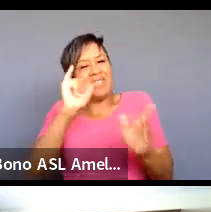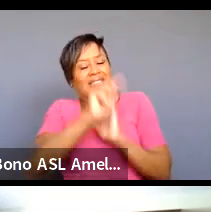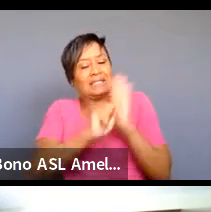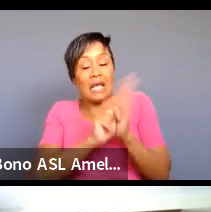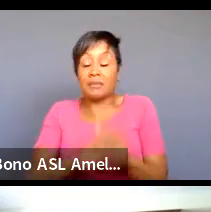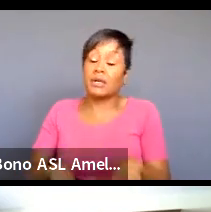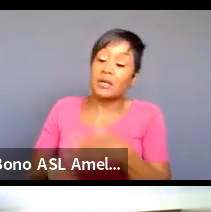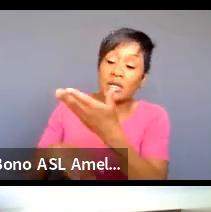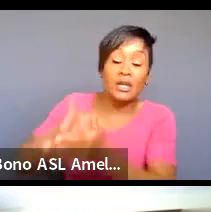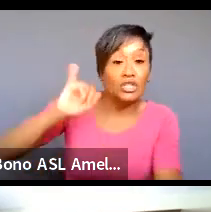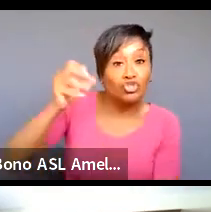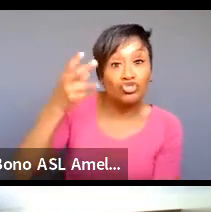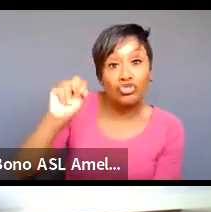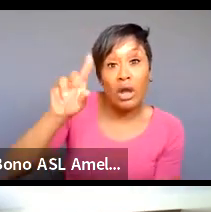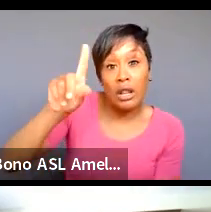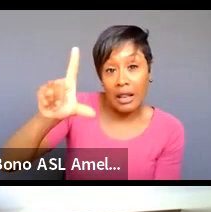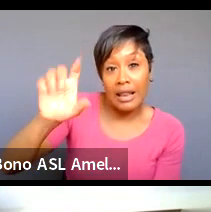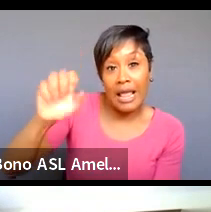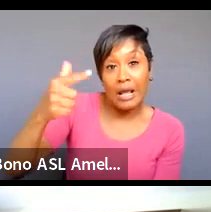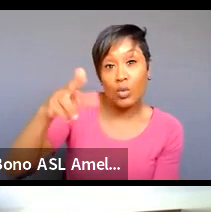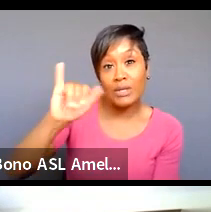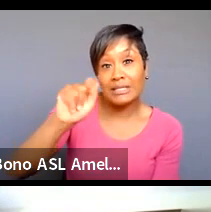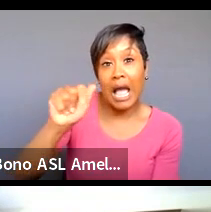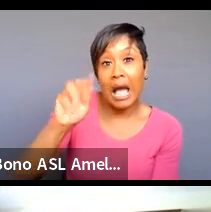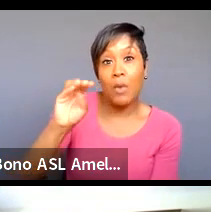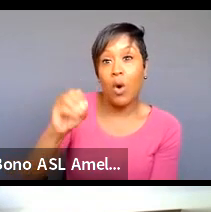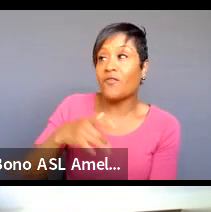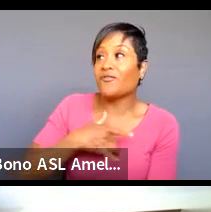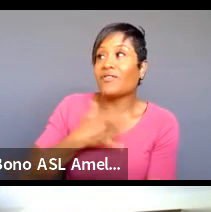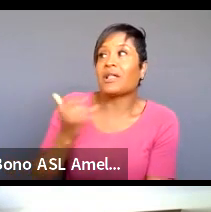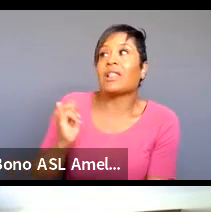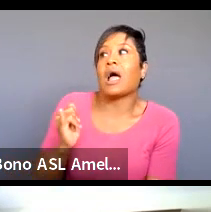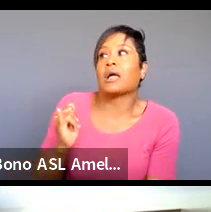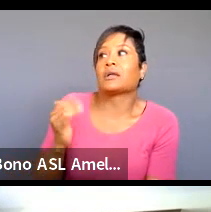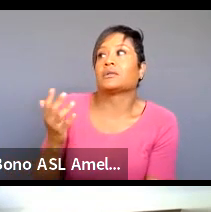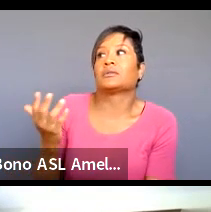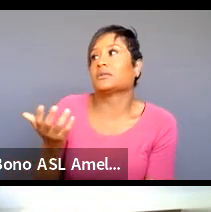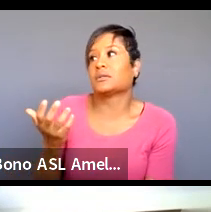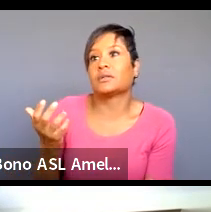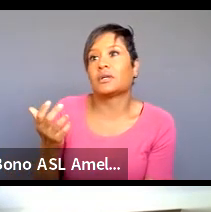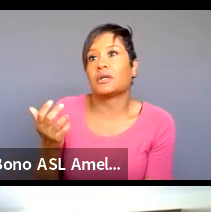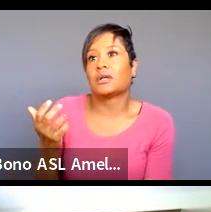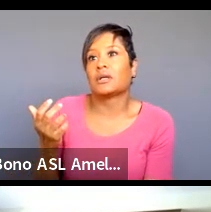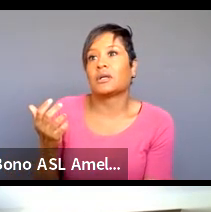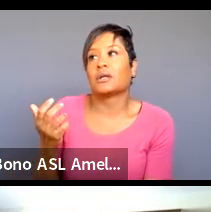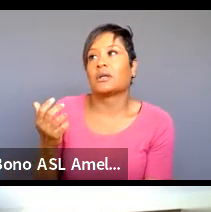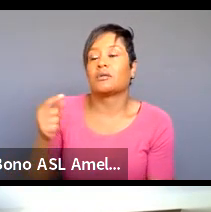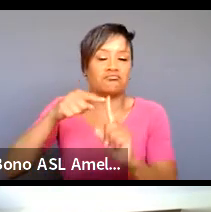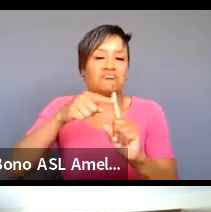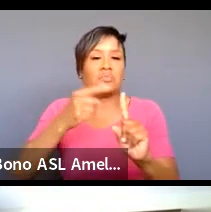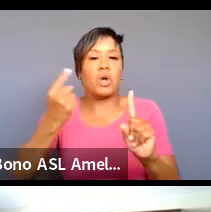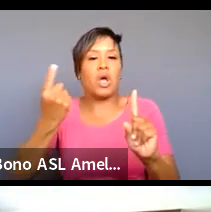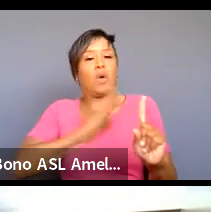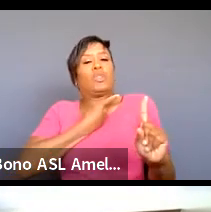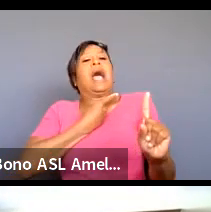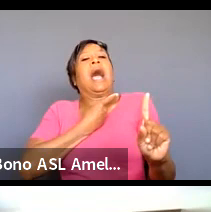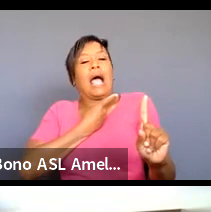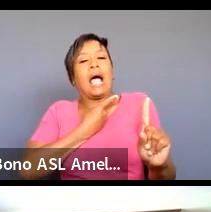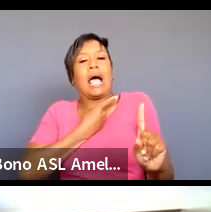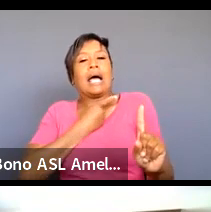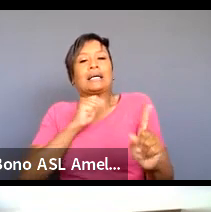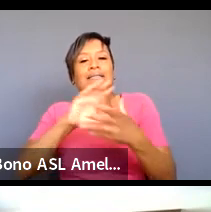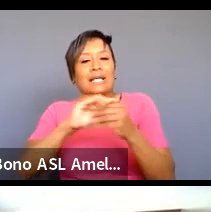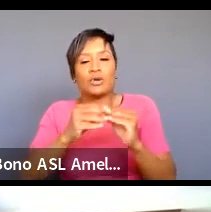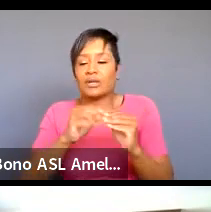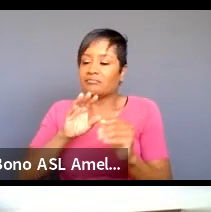john leguizamo was the first person that made me feel like one only i could tell my story and only